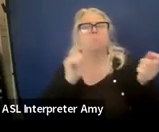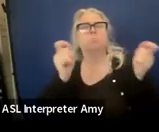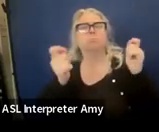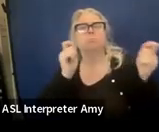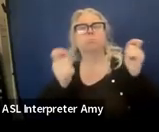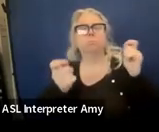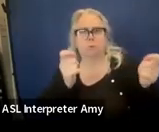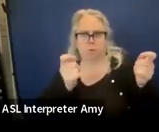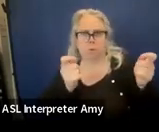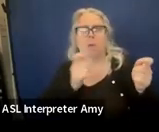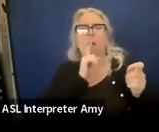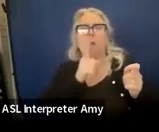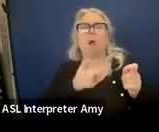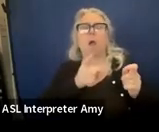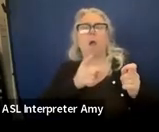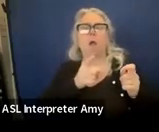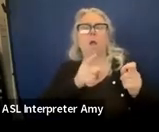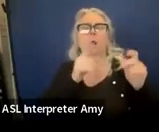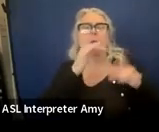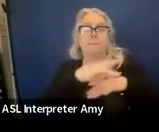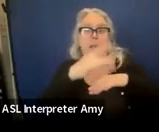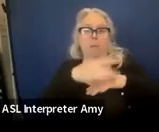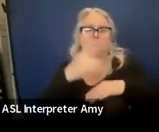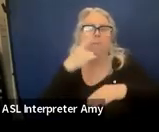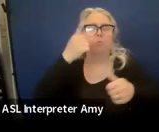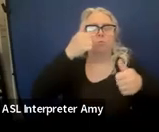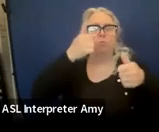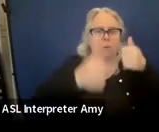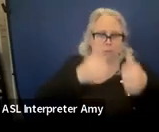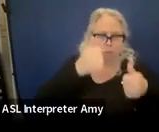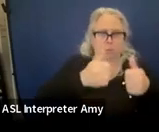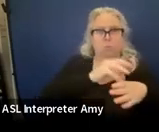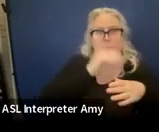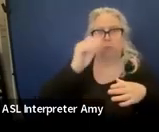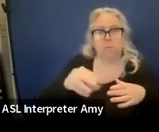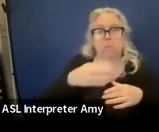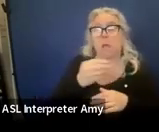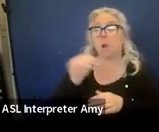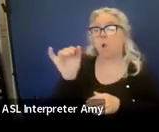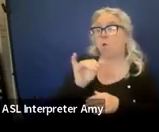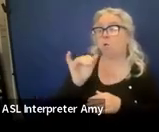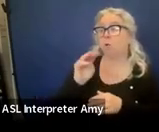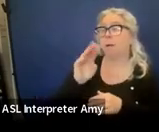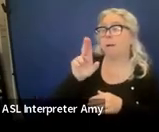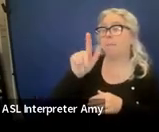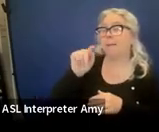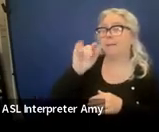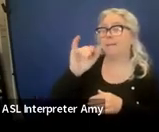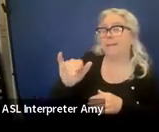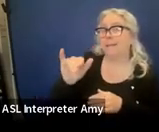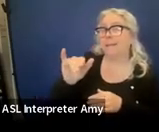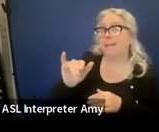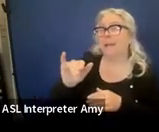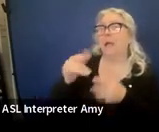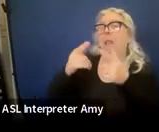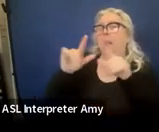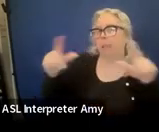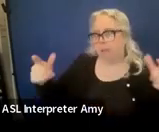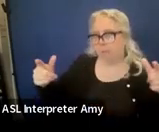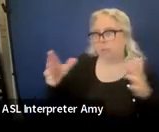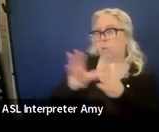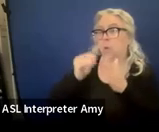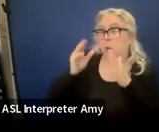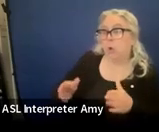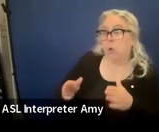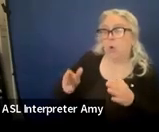are available to which students. And then there's also the multilingual learner with disabilities document or